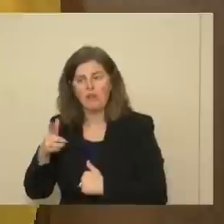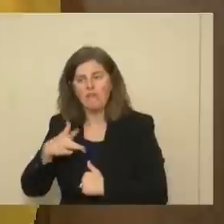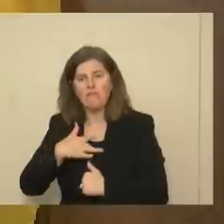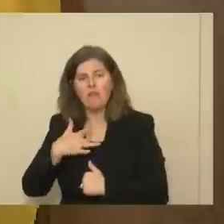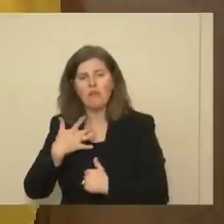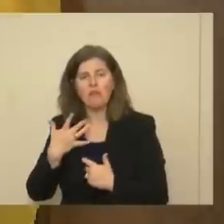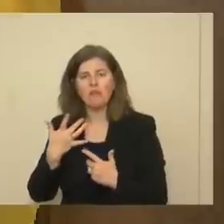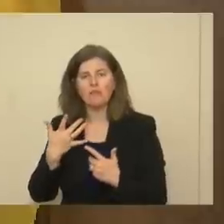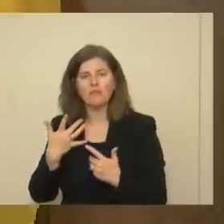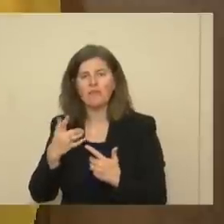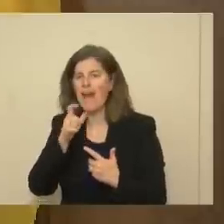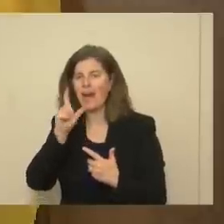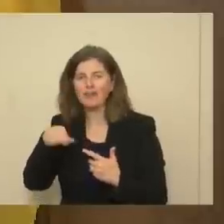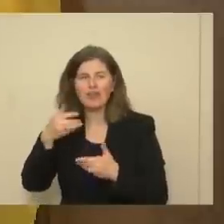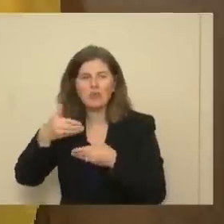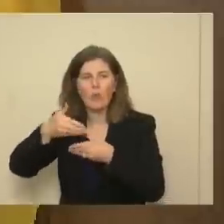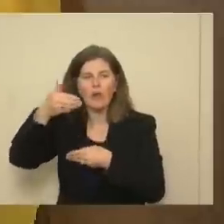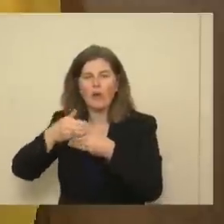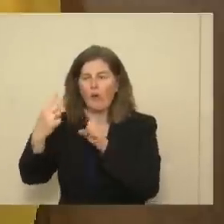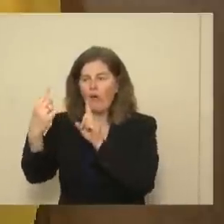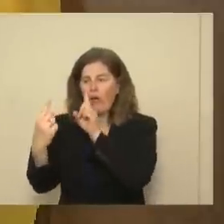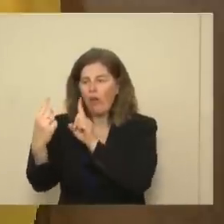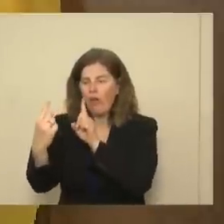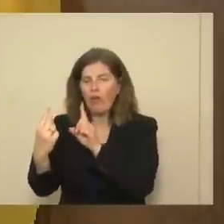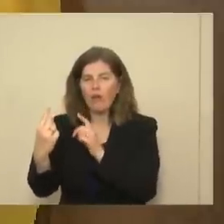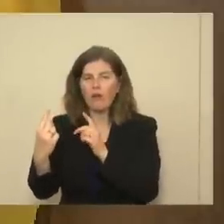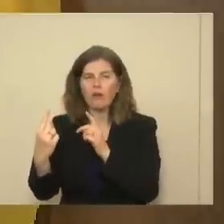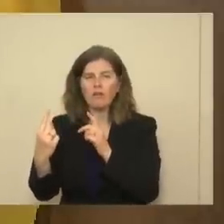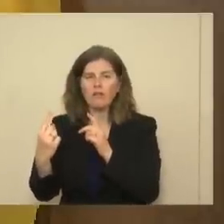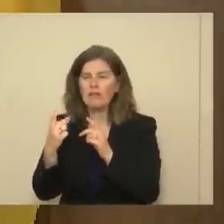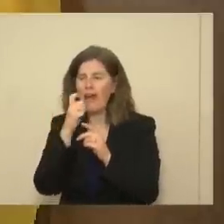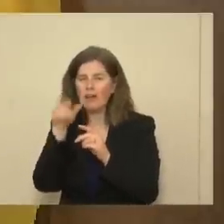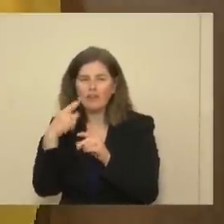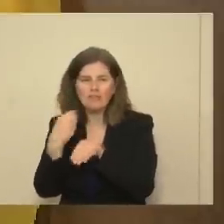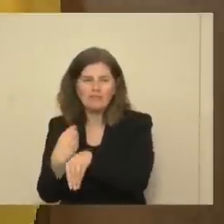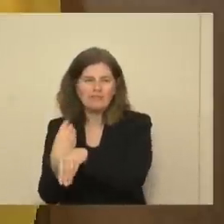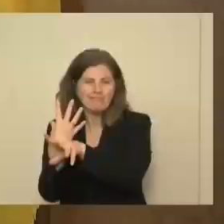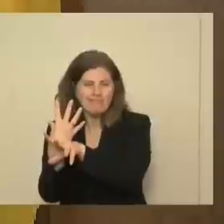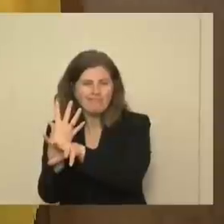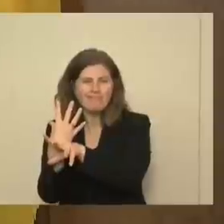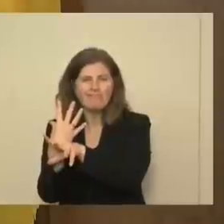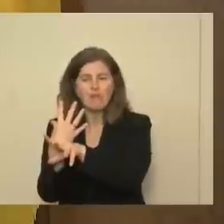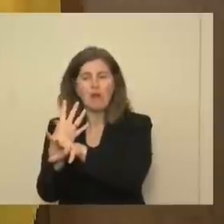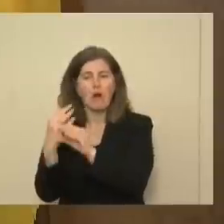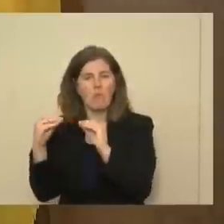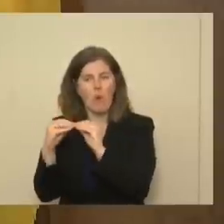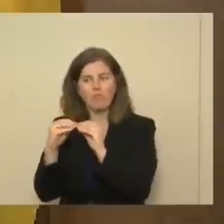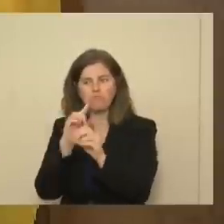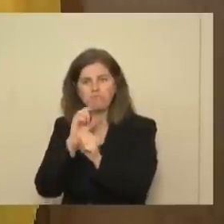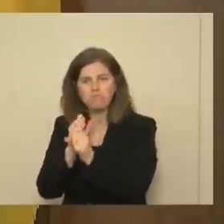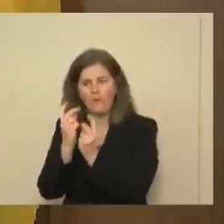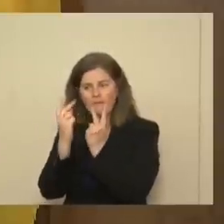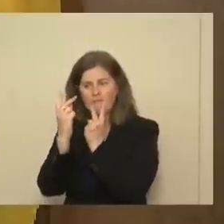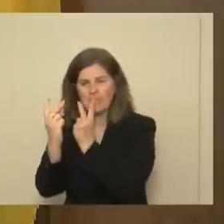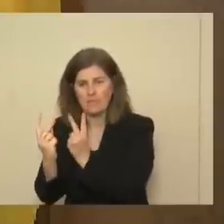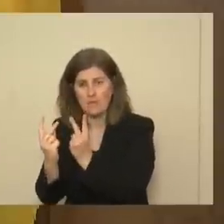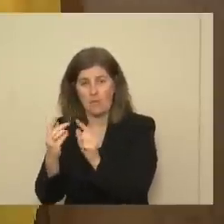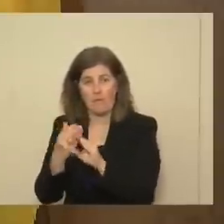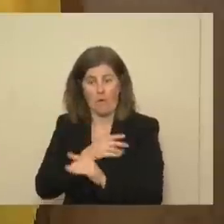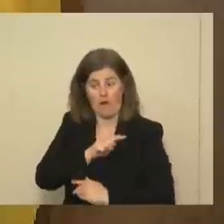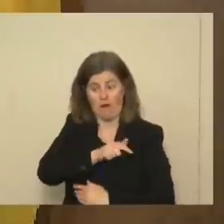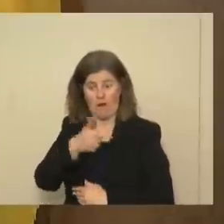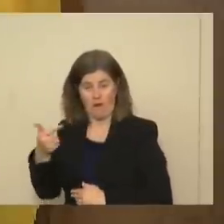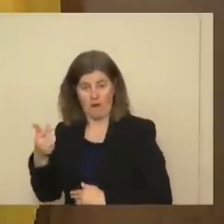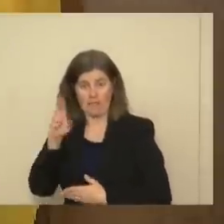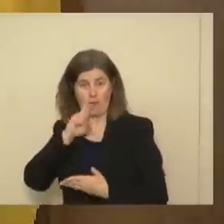more than window visits and more than FaceTime video visits. And right before I go to the secretary, I